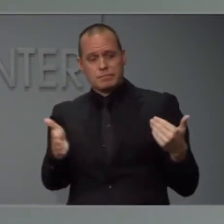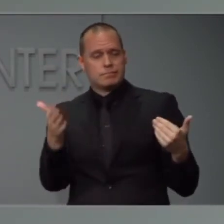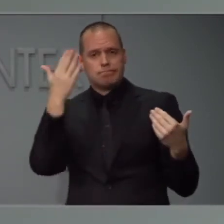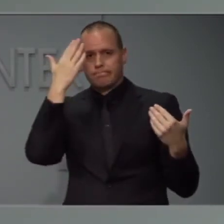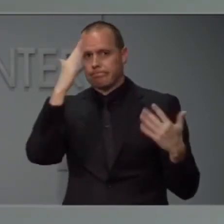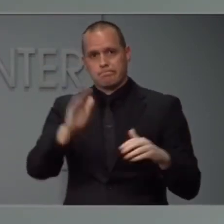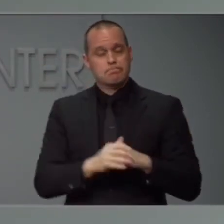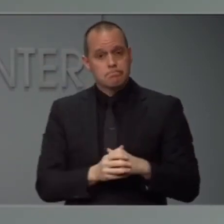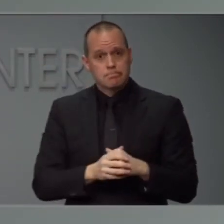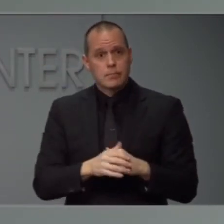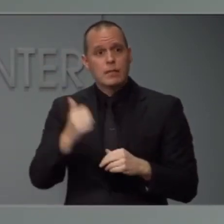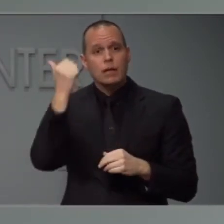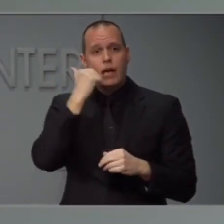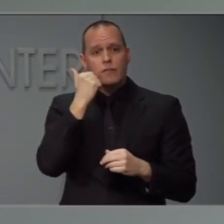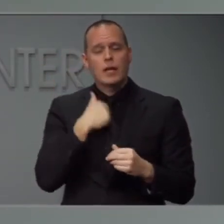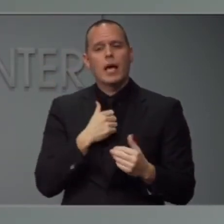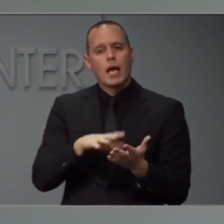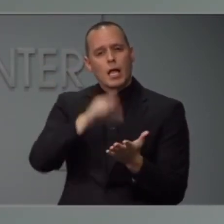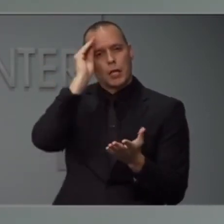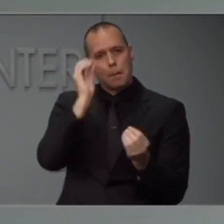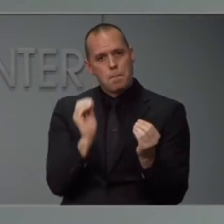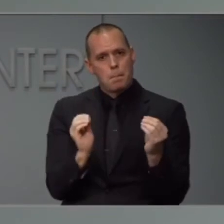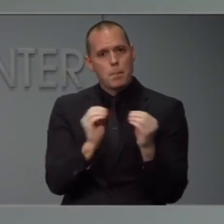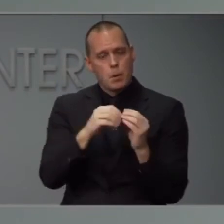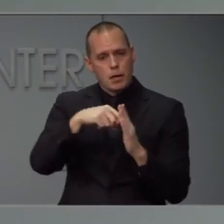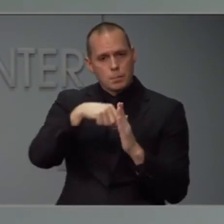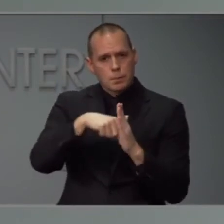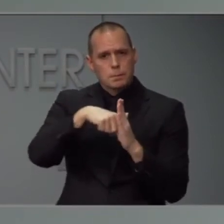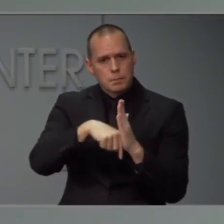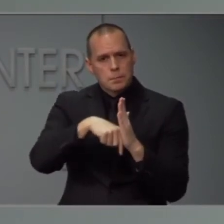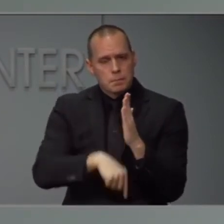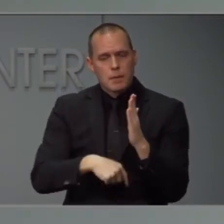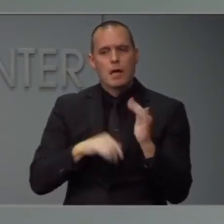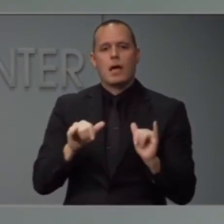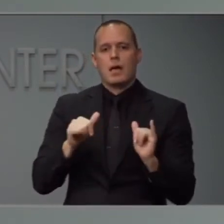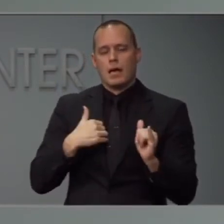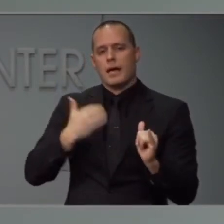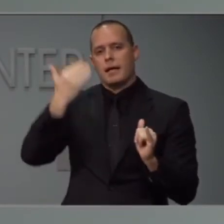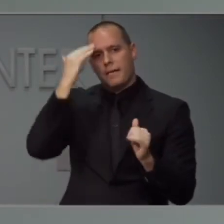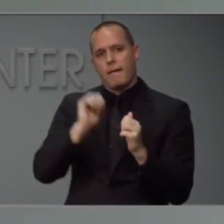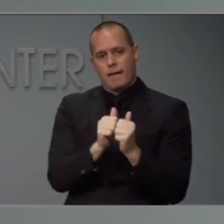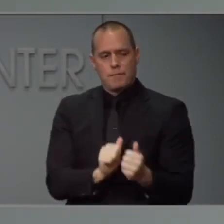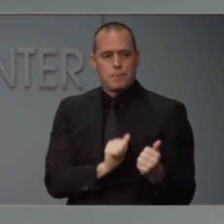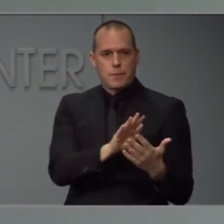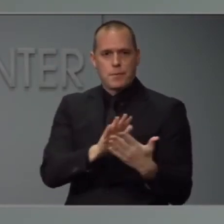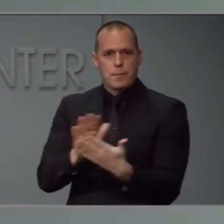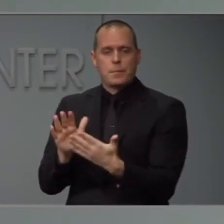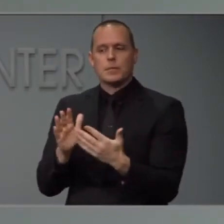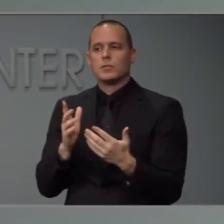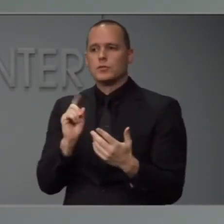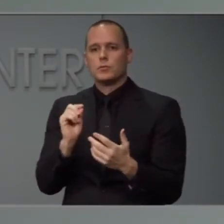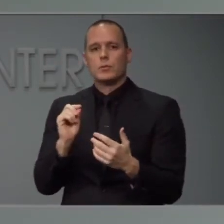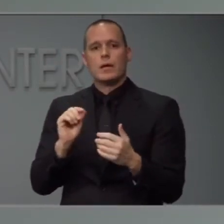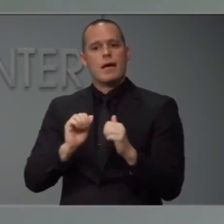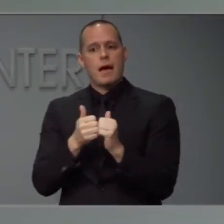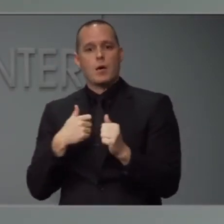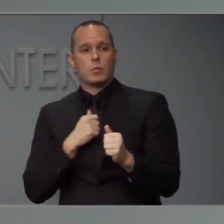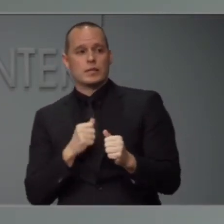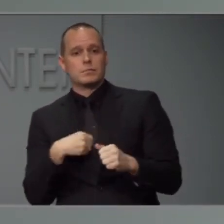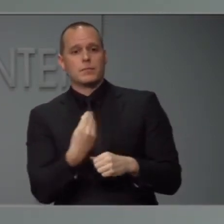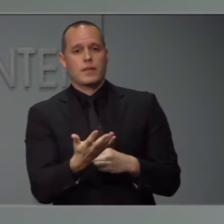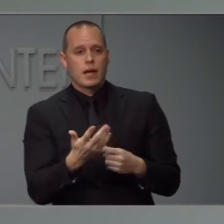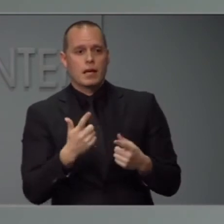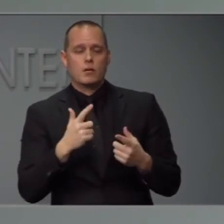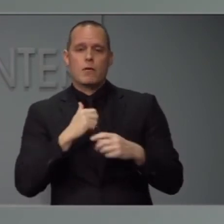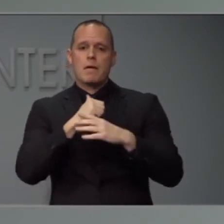every passing day, we learn a little bit more. It helps us know what we need to do in terms of tailoring our interventions. We